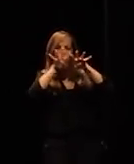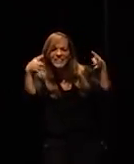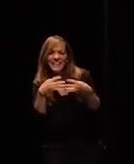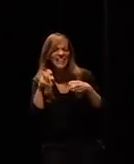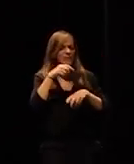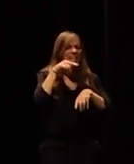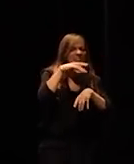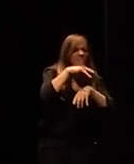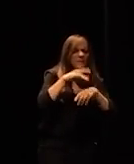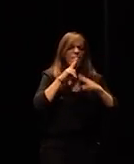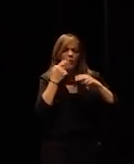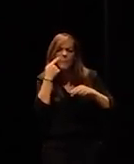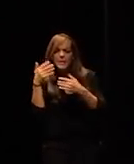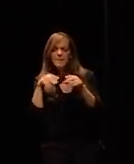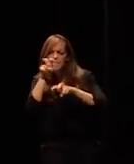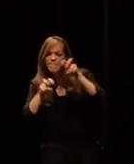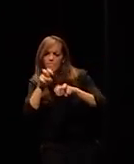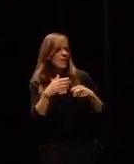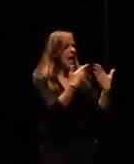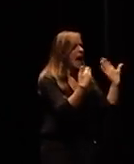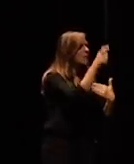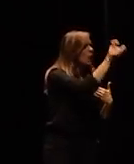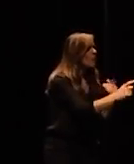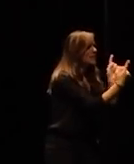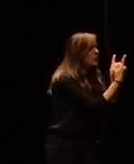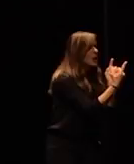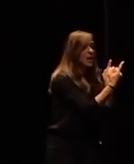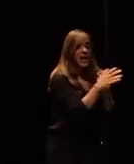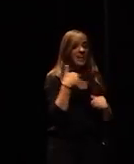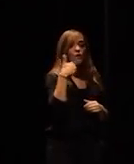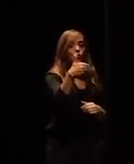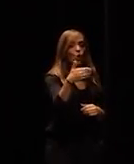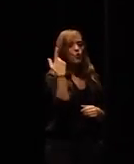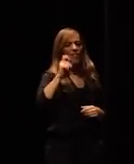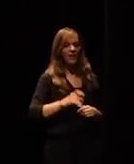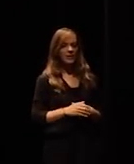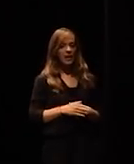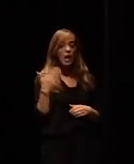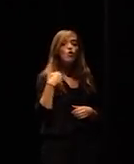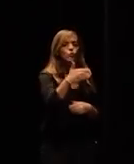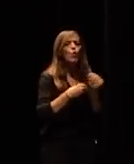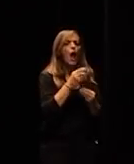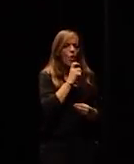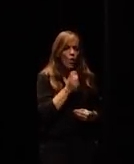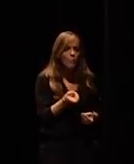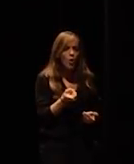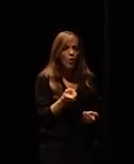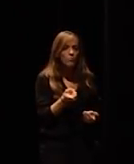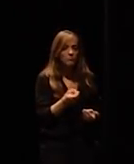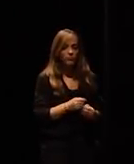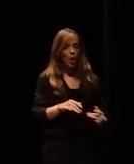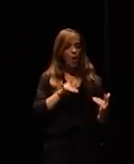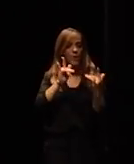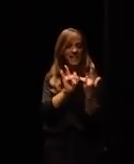to a patient in the future you don't have to do that you can do it right at the hospital bed with a small robot that